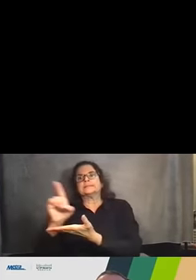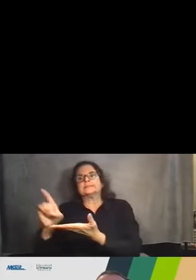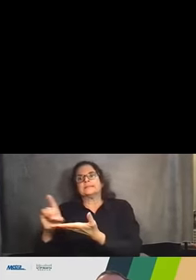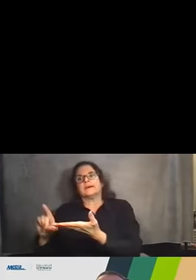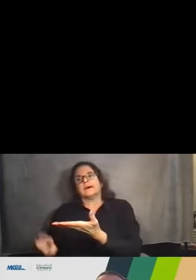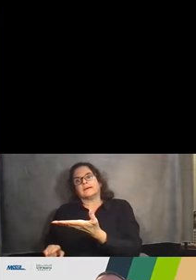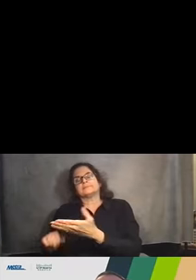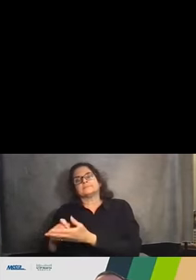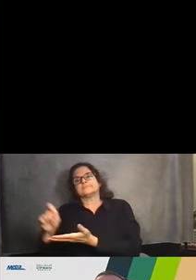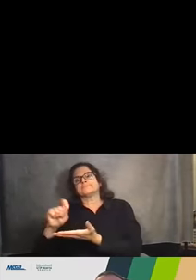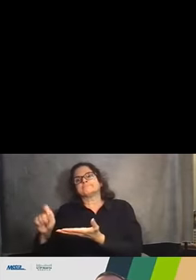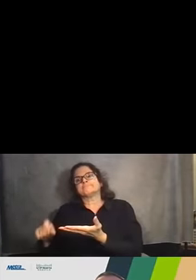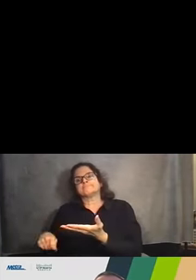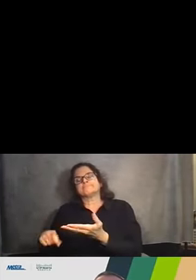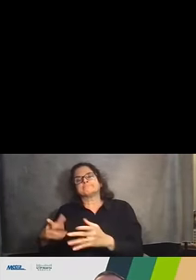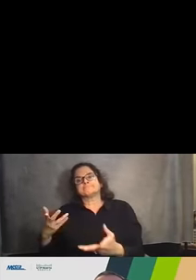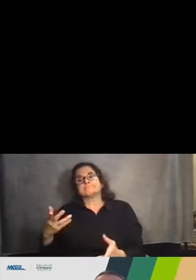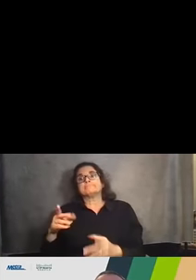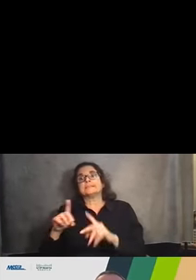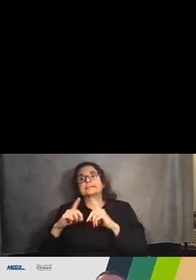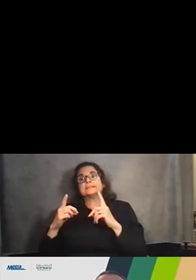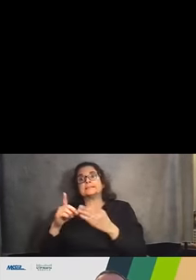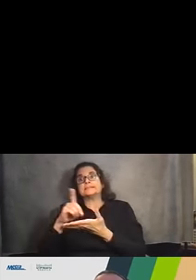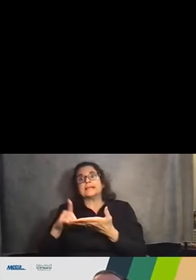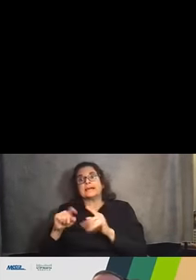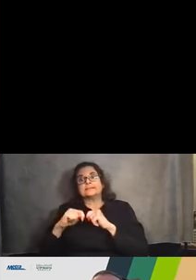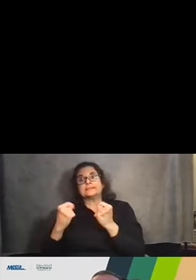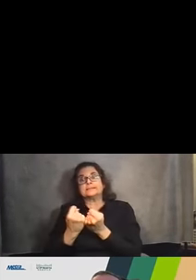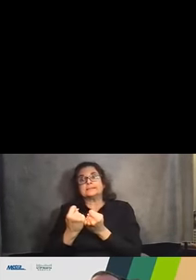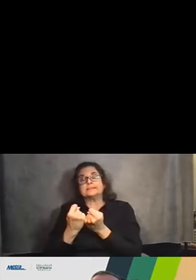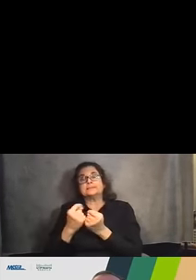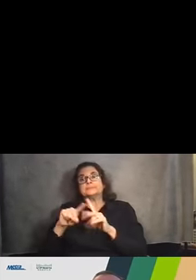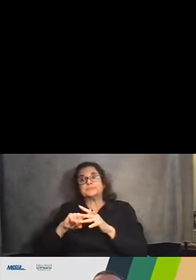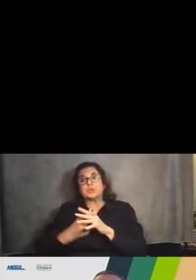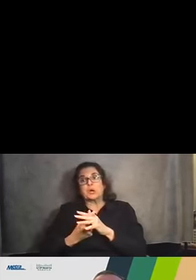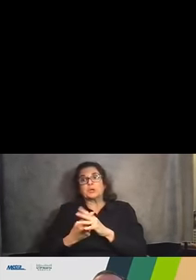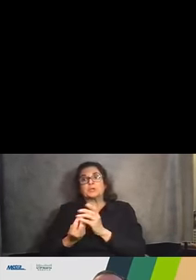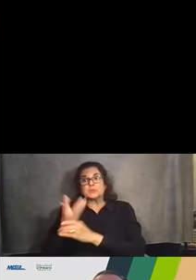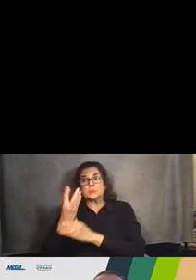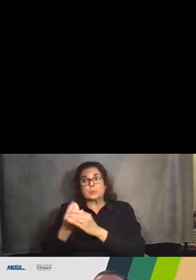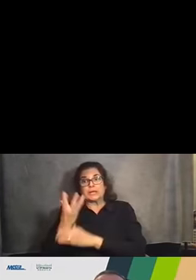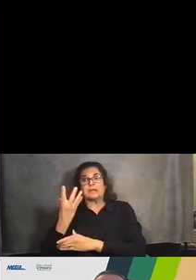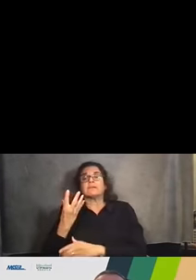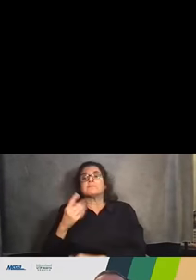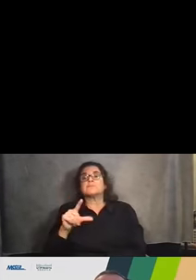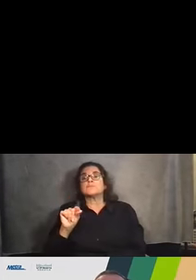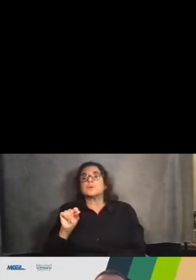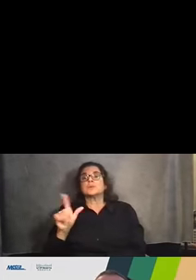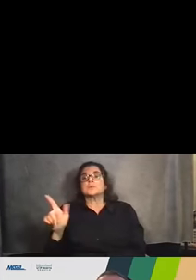The design team started in the spring of 2021. And that is expected to last through summer 2023.